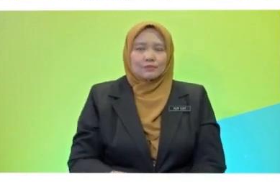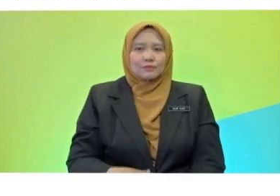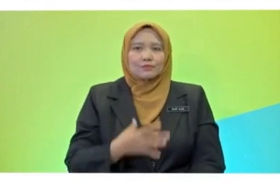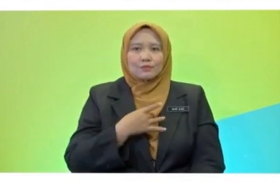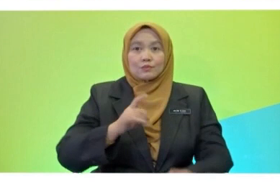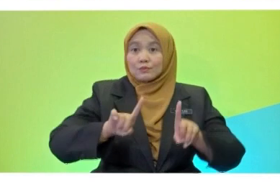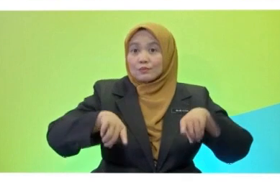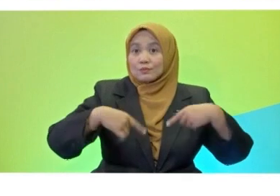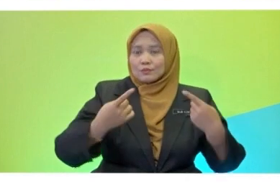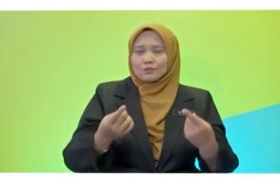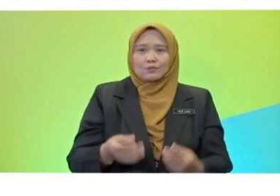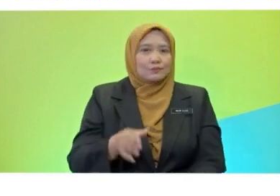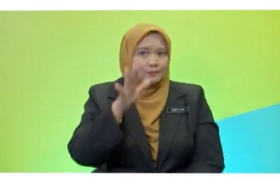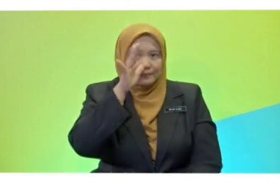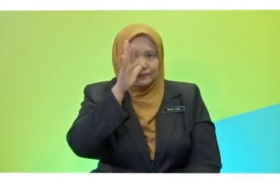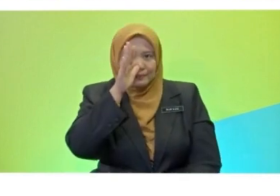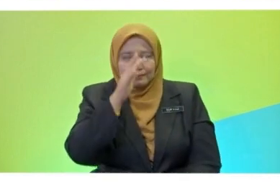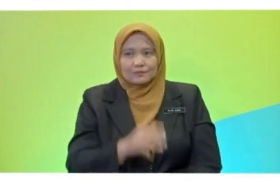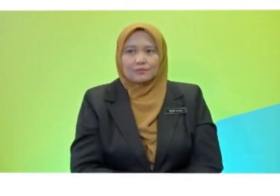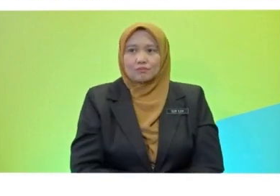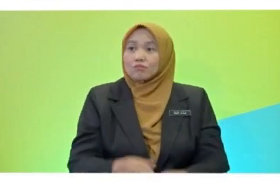And what did you do there in Melaka?